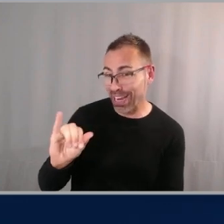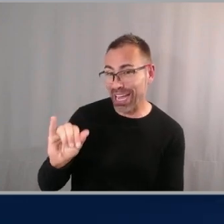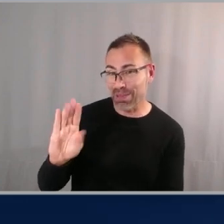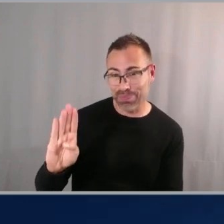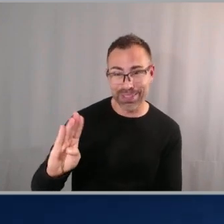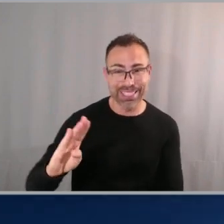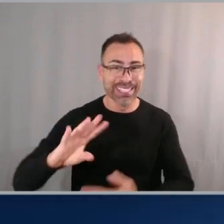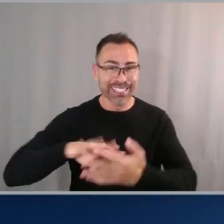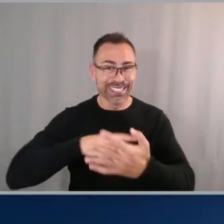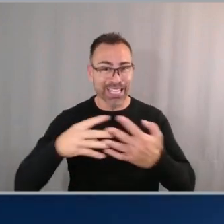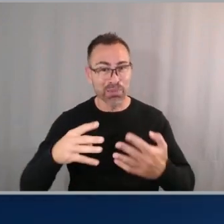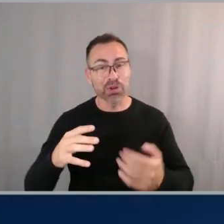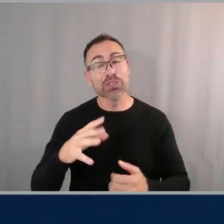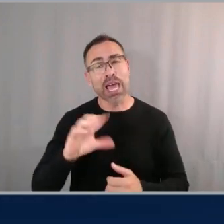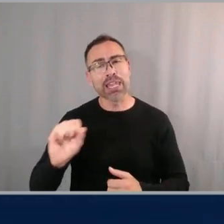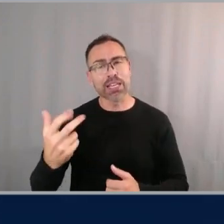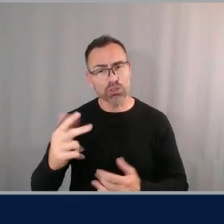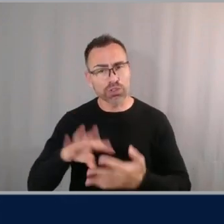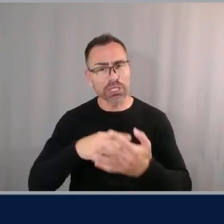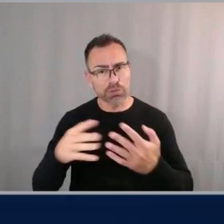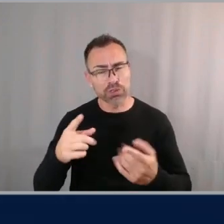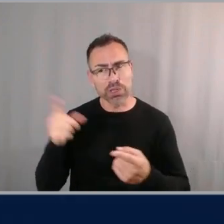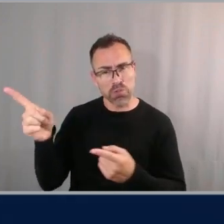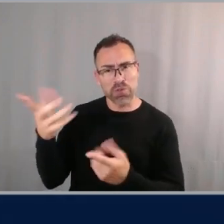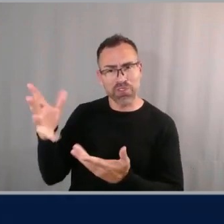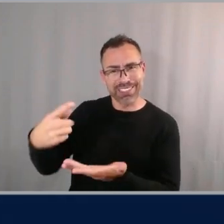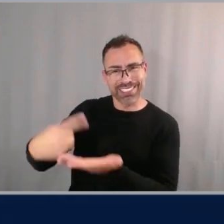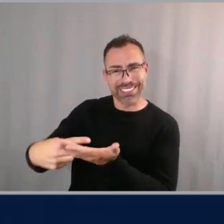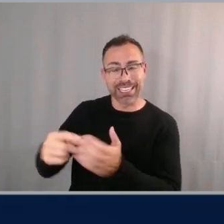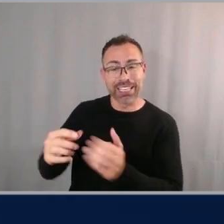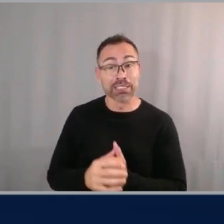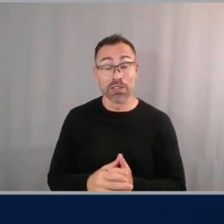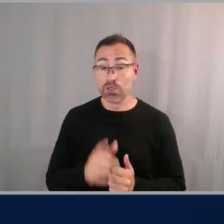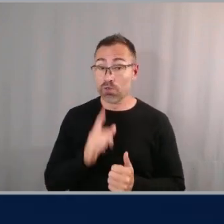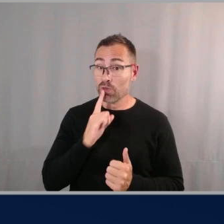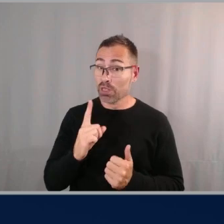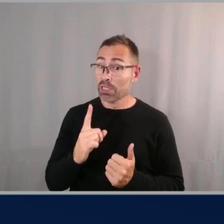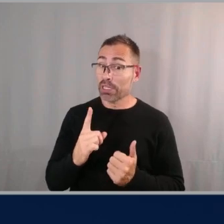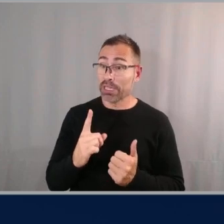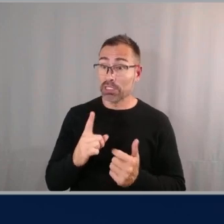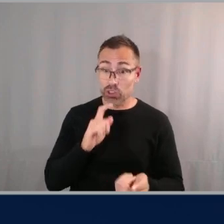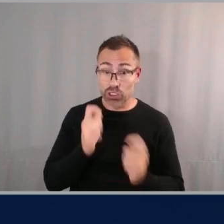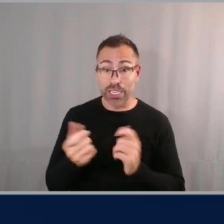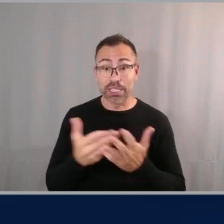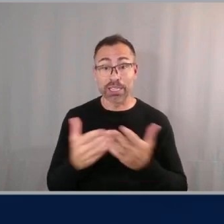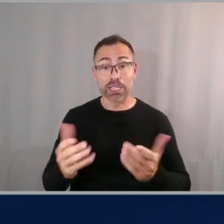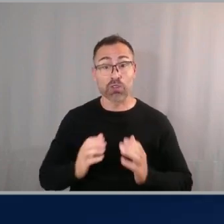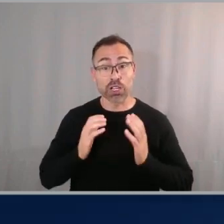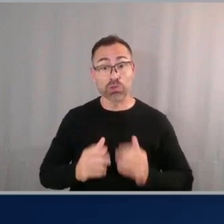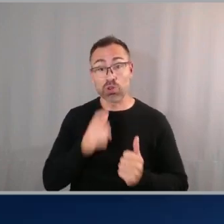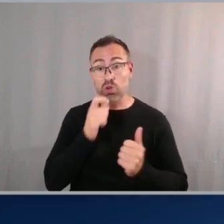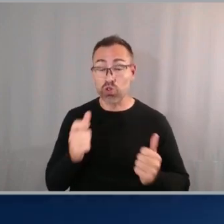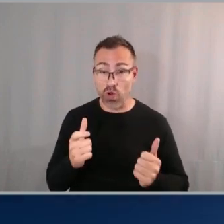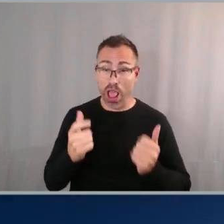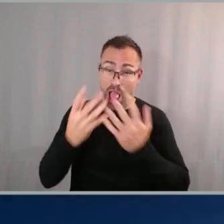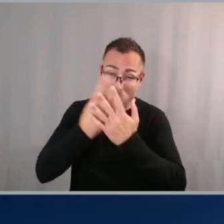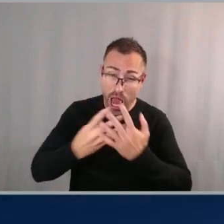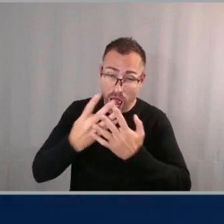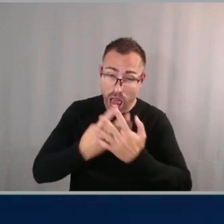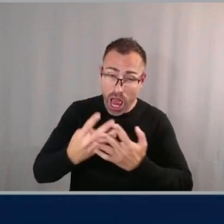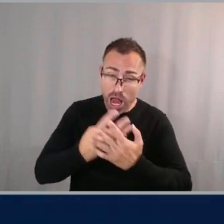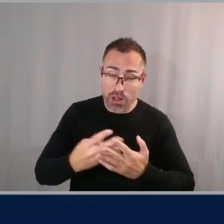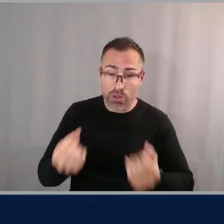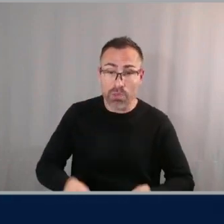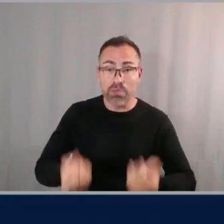tables and it just uh it's a game changer right now for customers who are trying to parse through their vast data lakes like you just mentioned